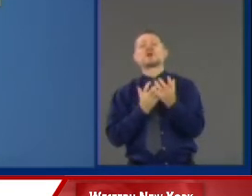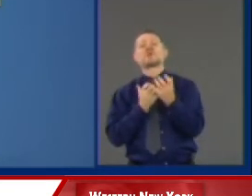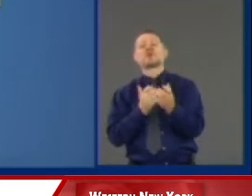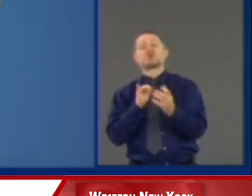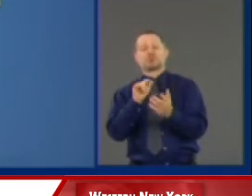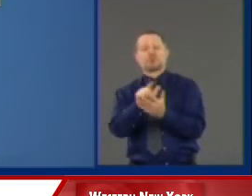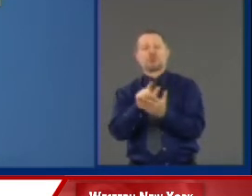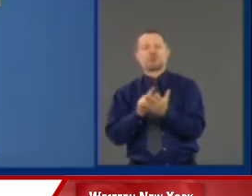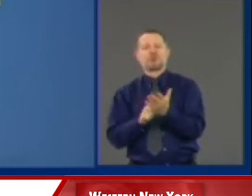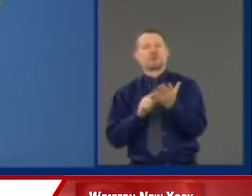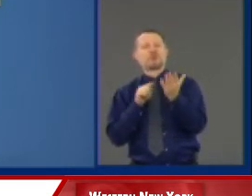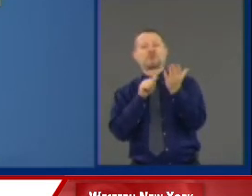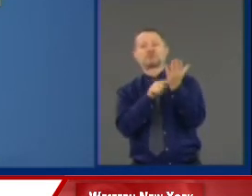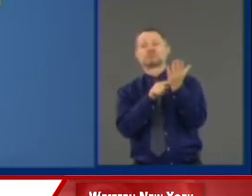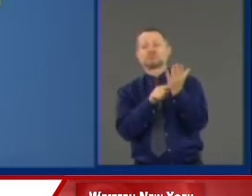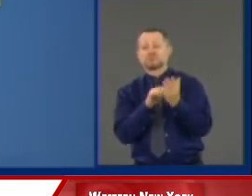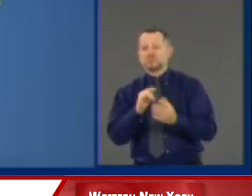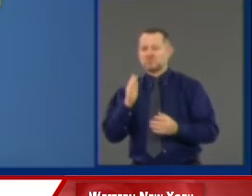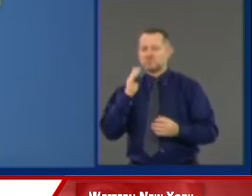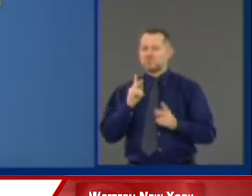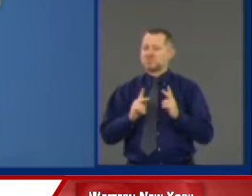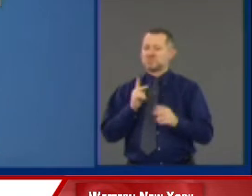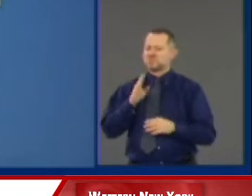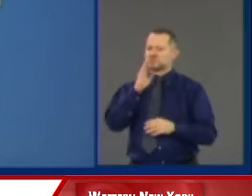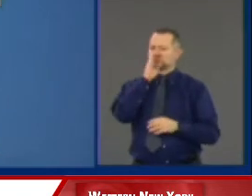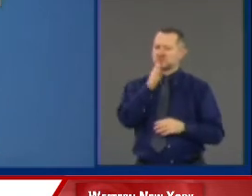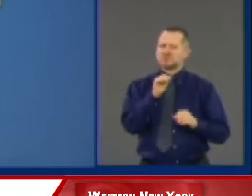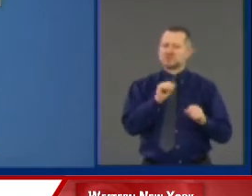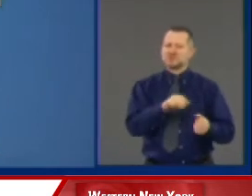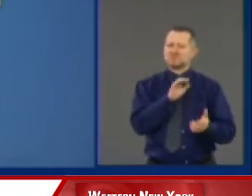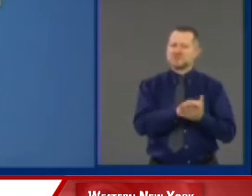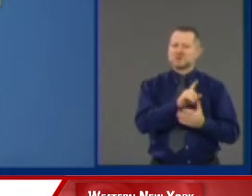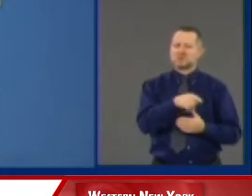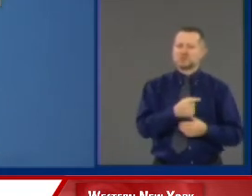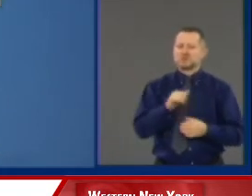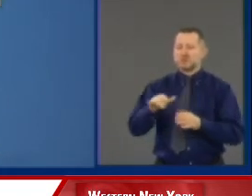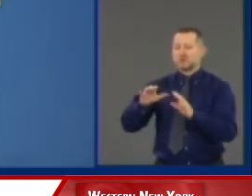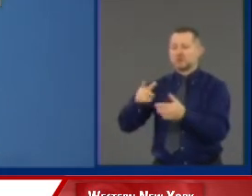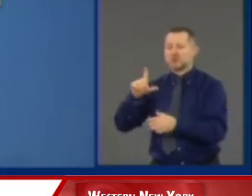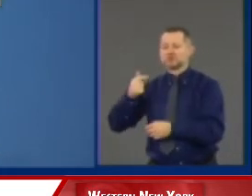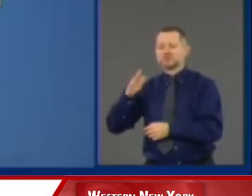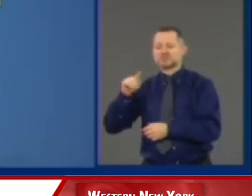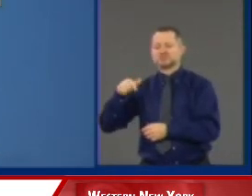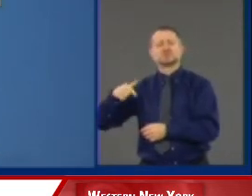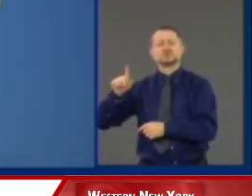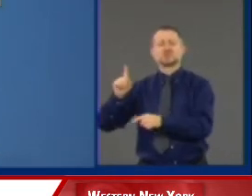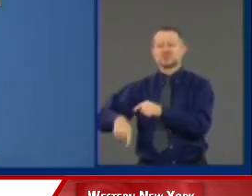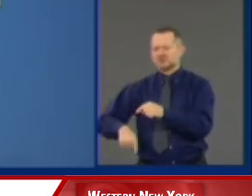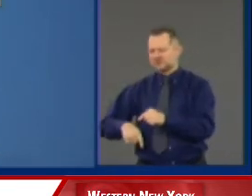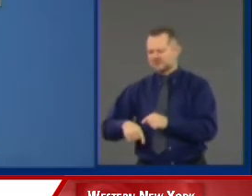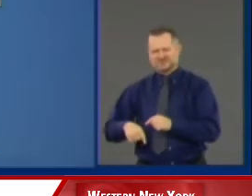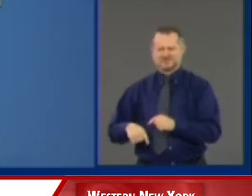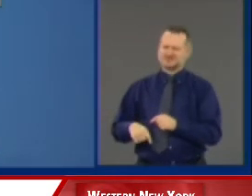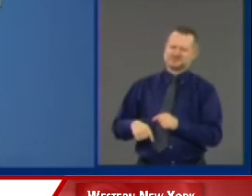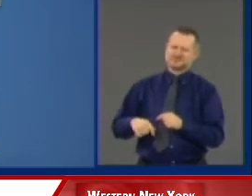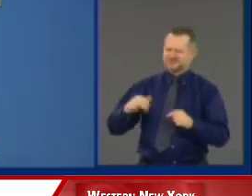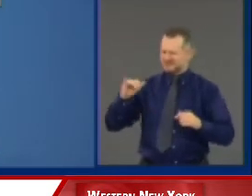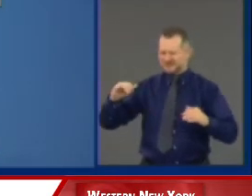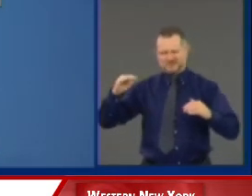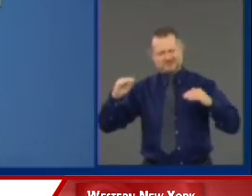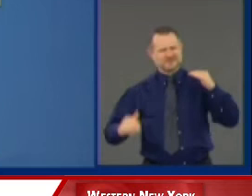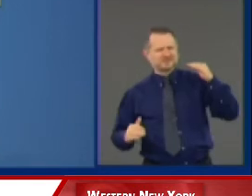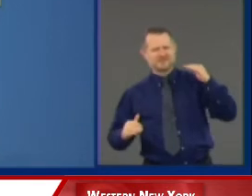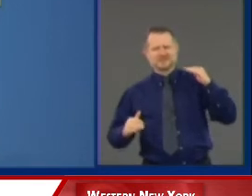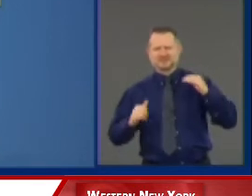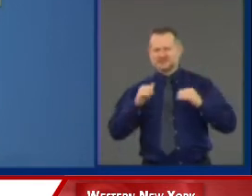only heterosexual people can marry, but the LGBTQ community, they can't marry? How is that constitutional? How